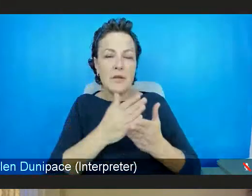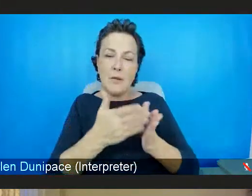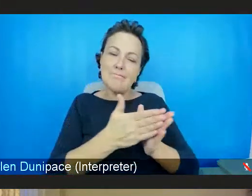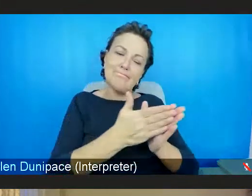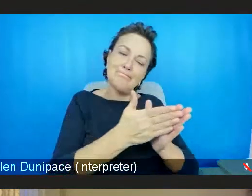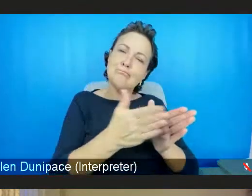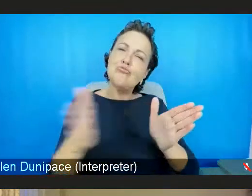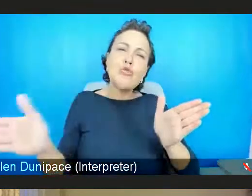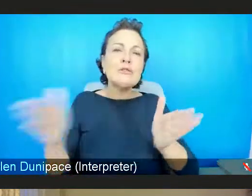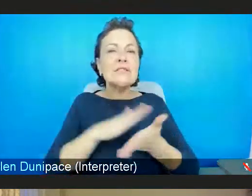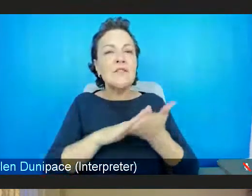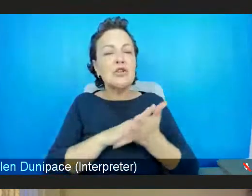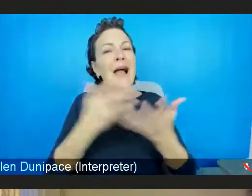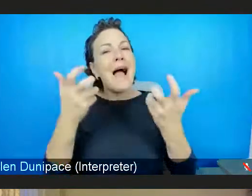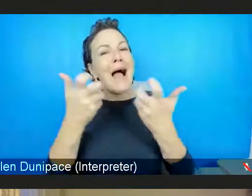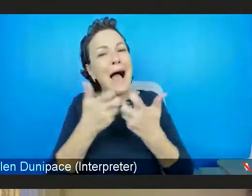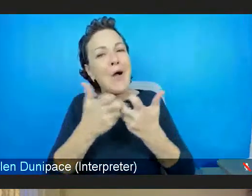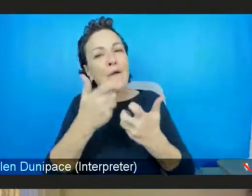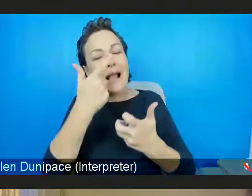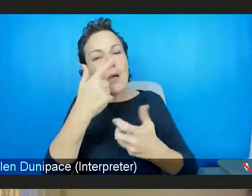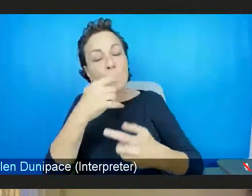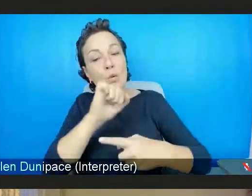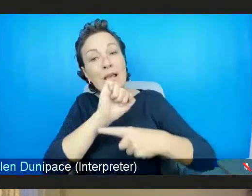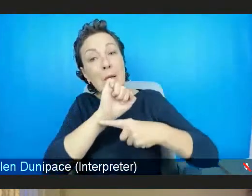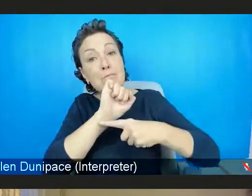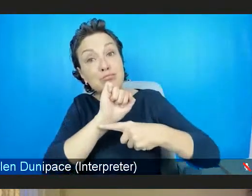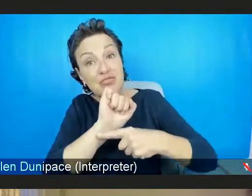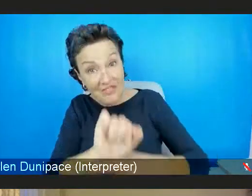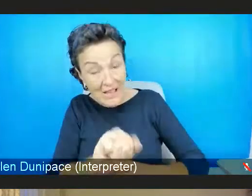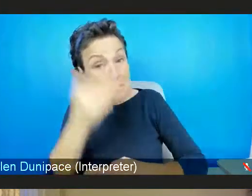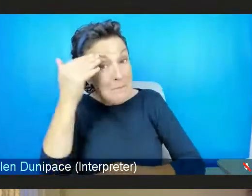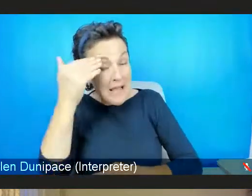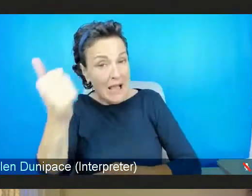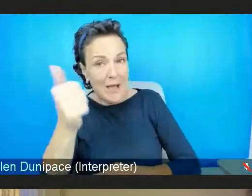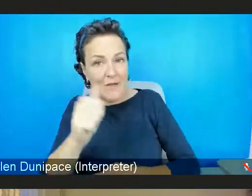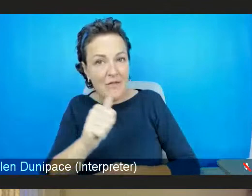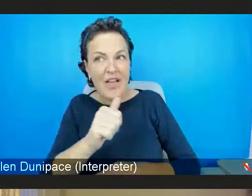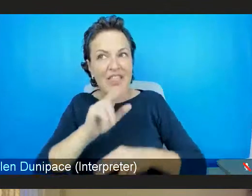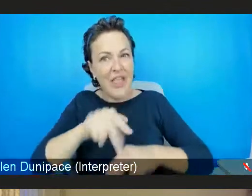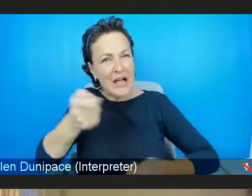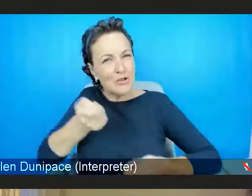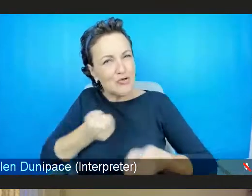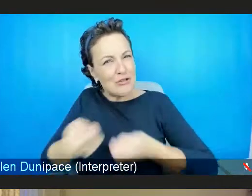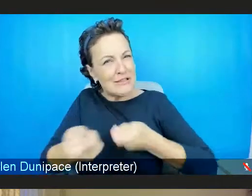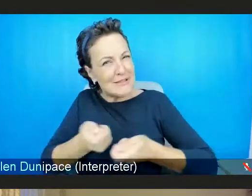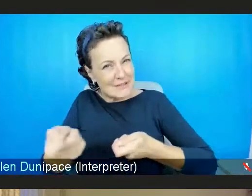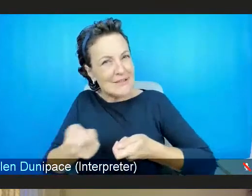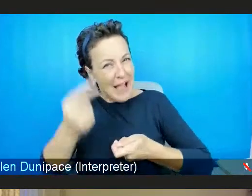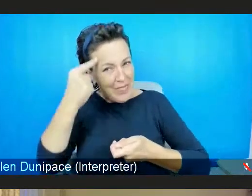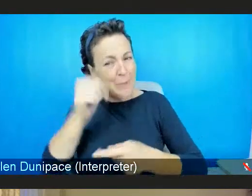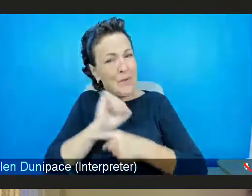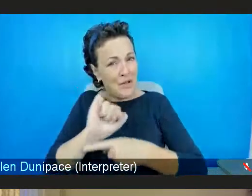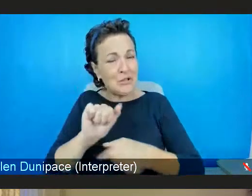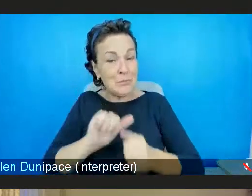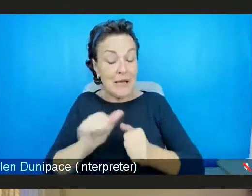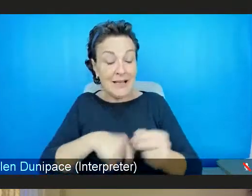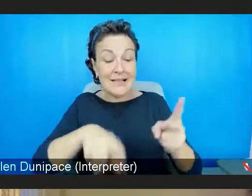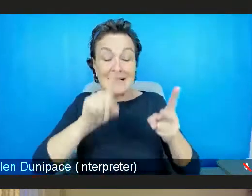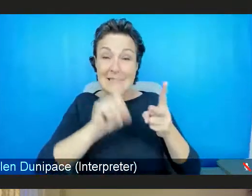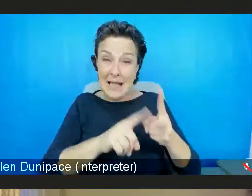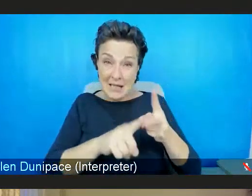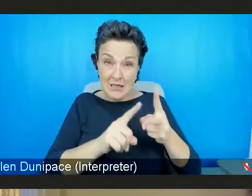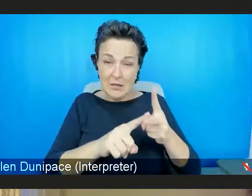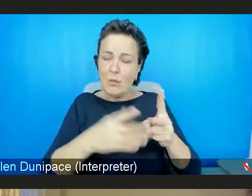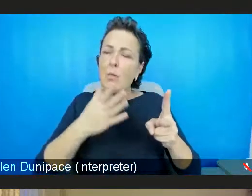mental health rather than kind of treat mental health. The second point, I think, is we would like to see a change in how policies,